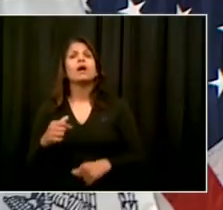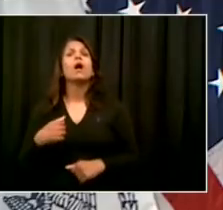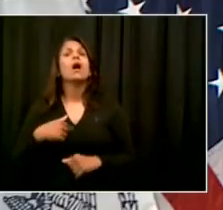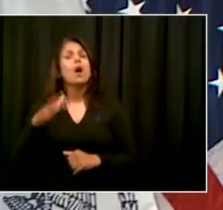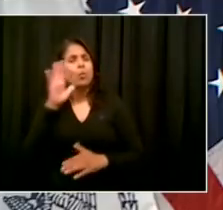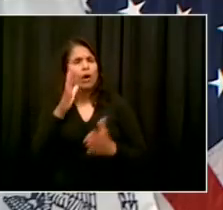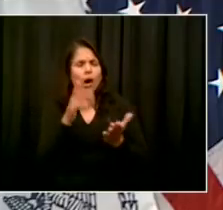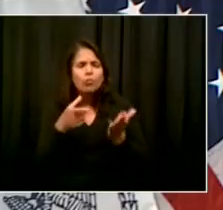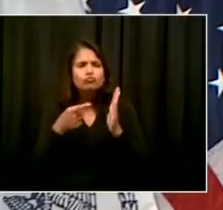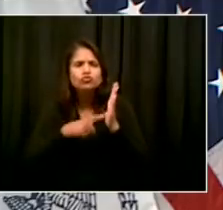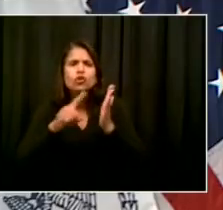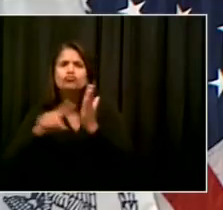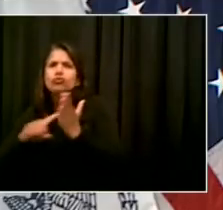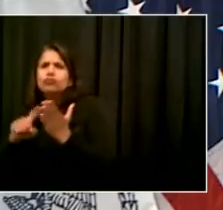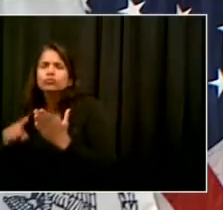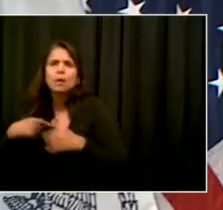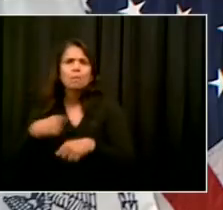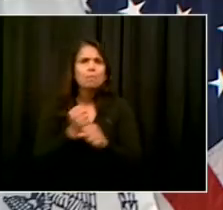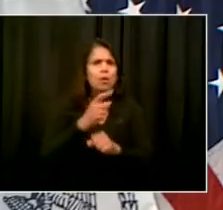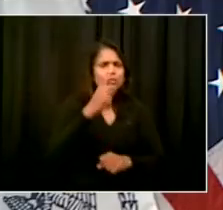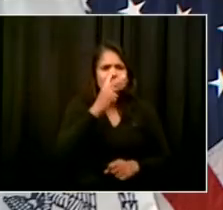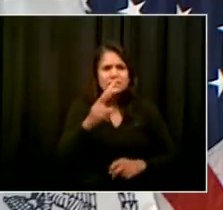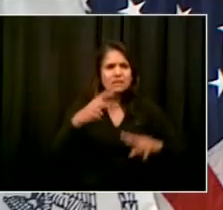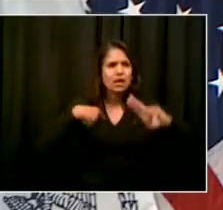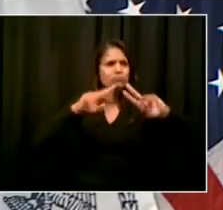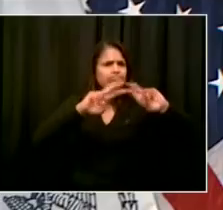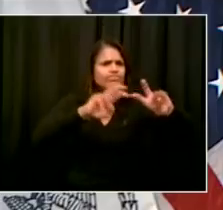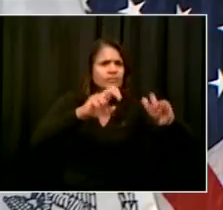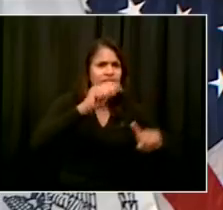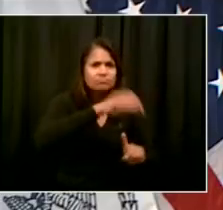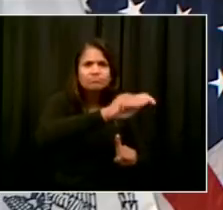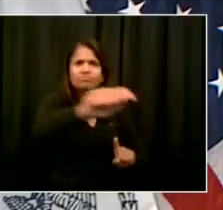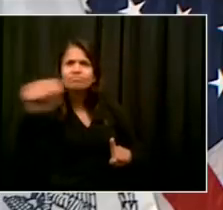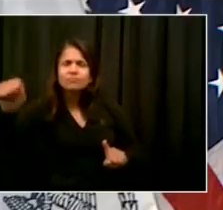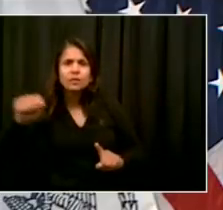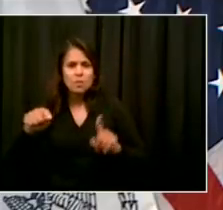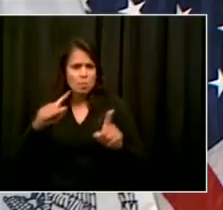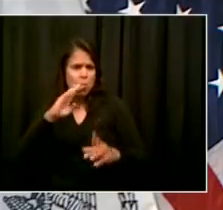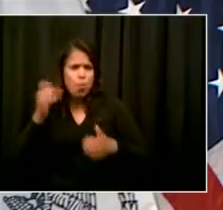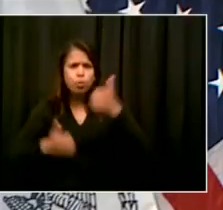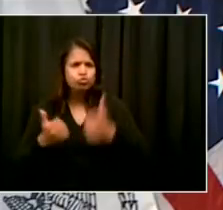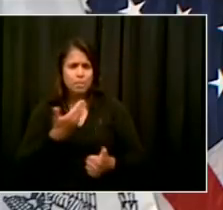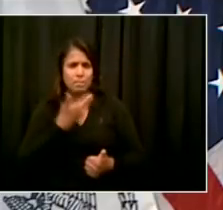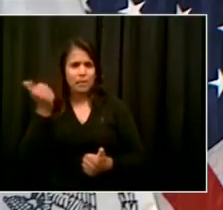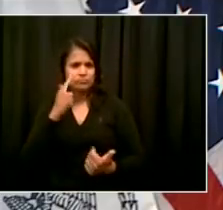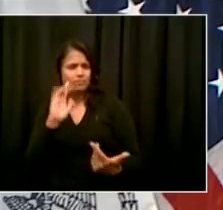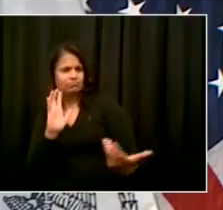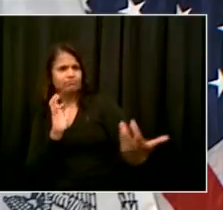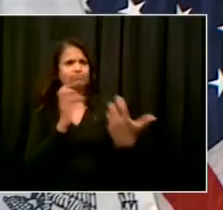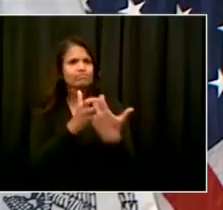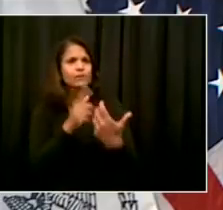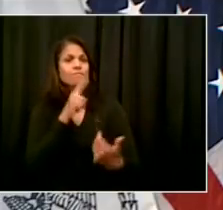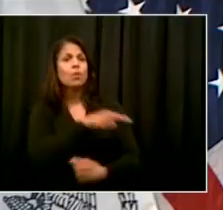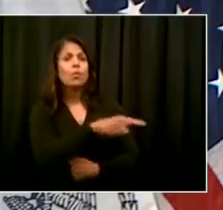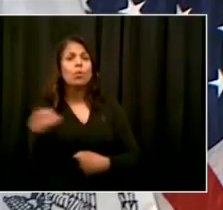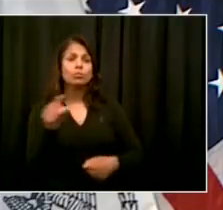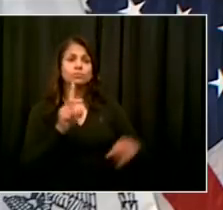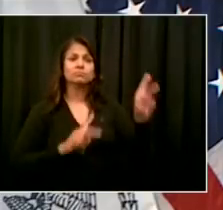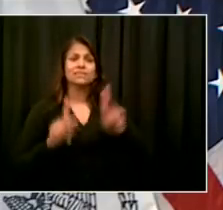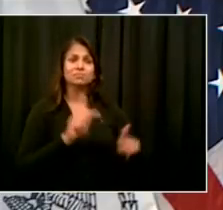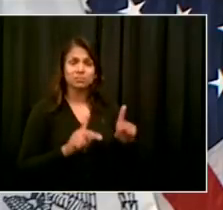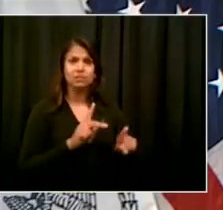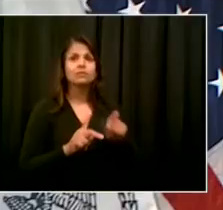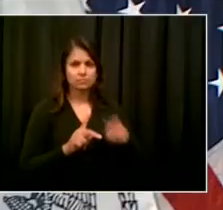social service commissioner is working on this, our corporation counsel, Jim Johnson, is working on this, both bringing his